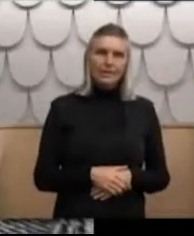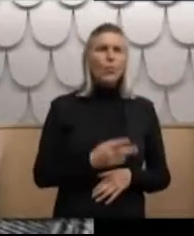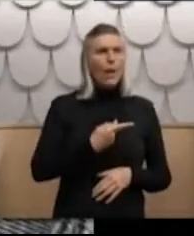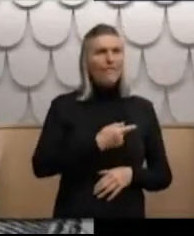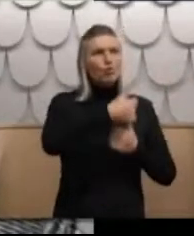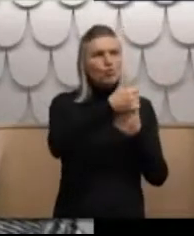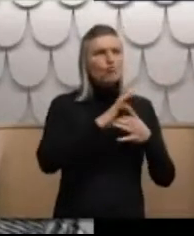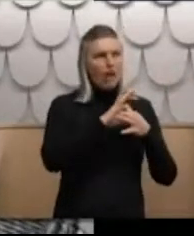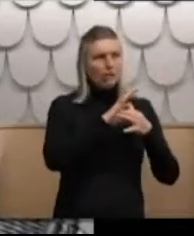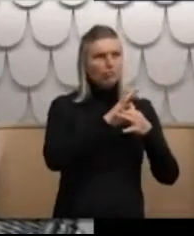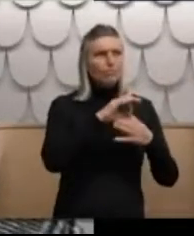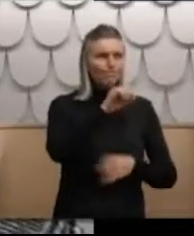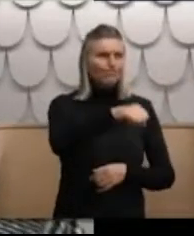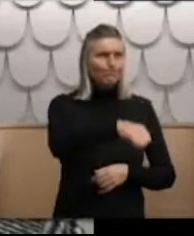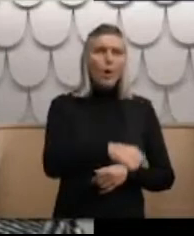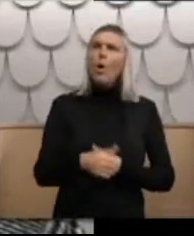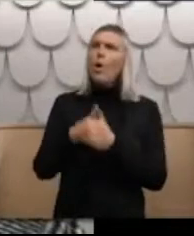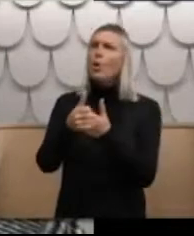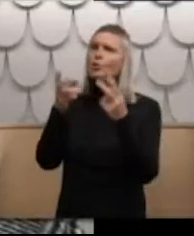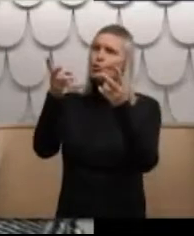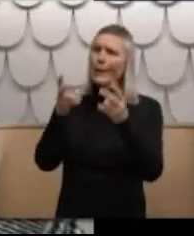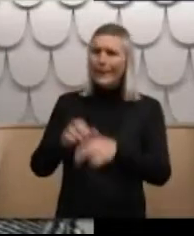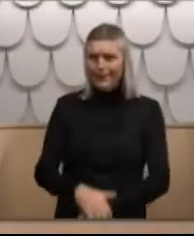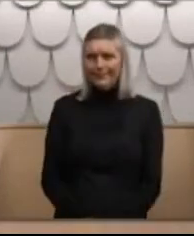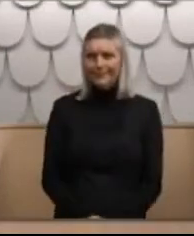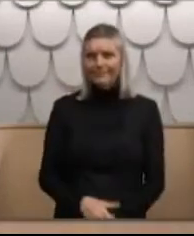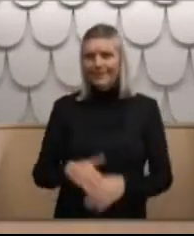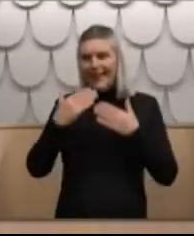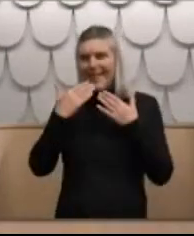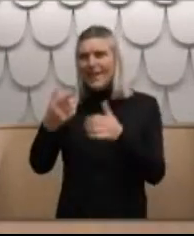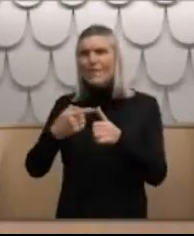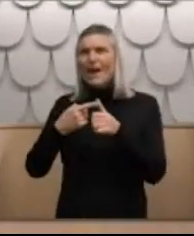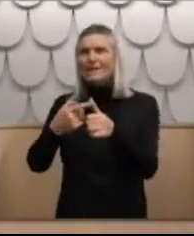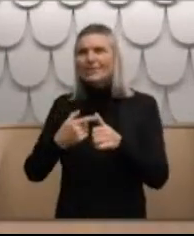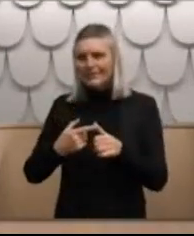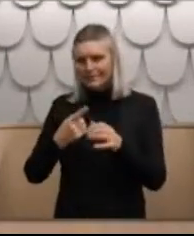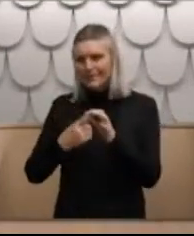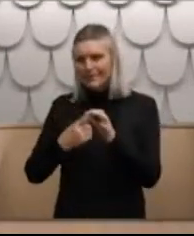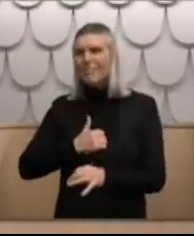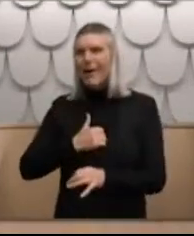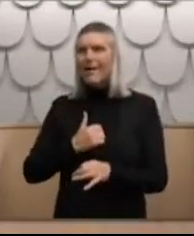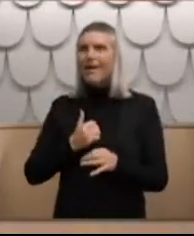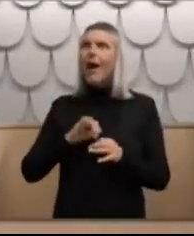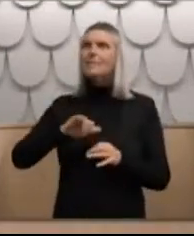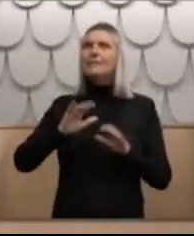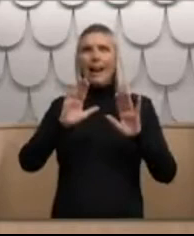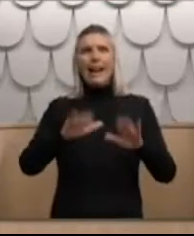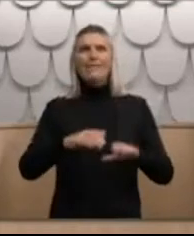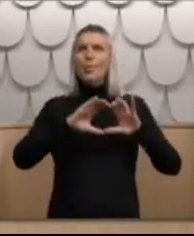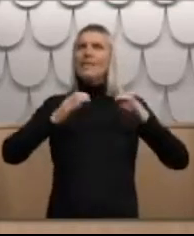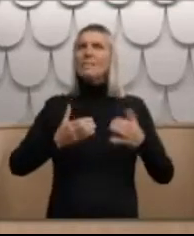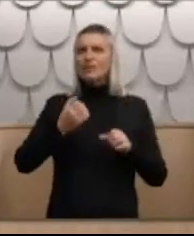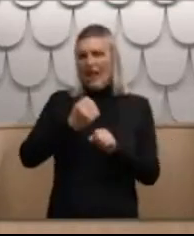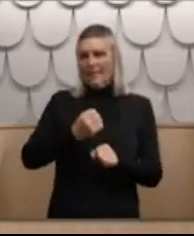relationship well that's good to hear anyway thank you for answering my questions Fred I'm just going to leave you now with Commissioner